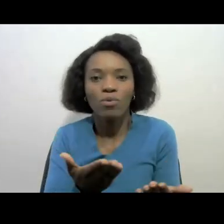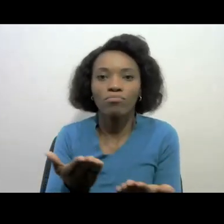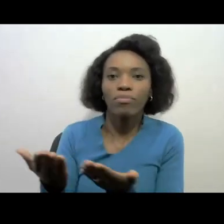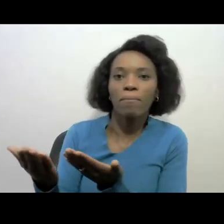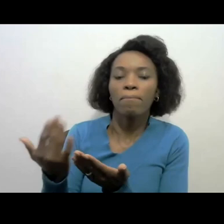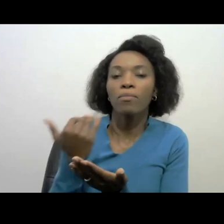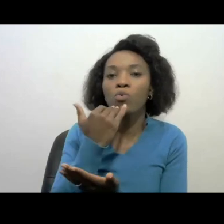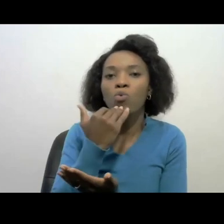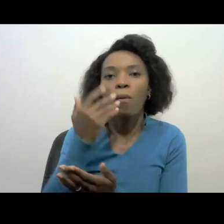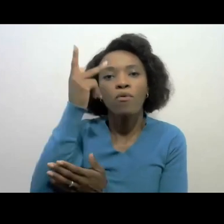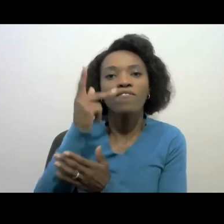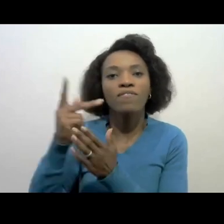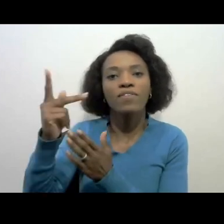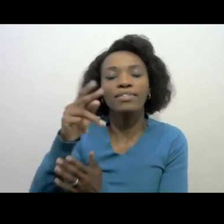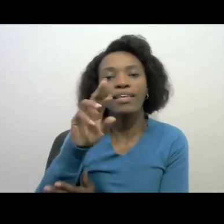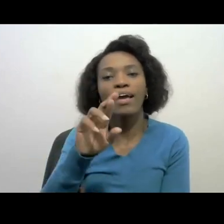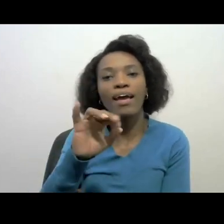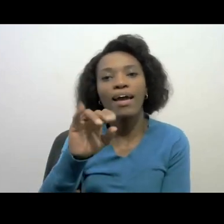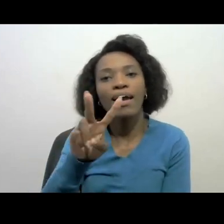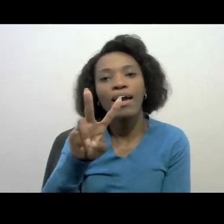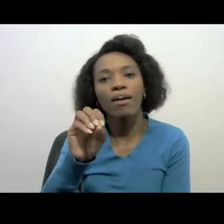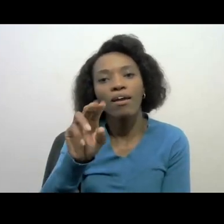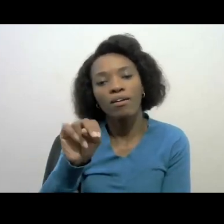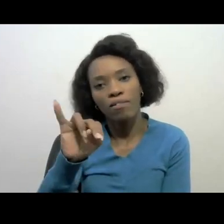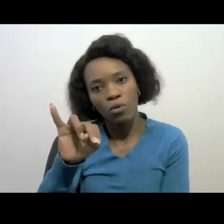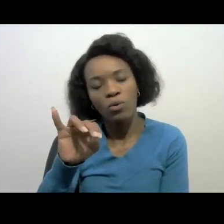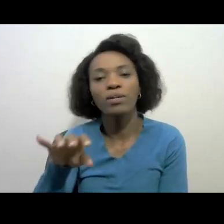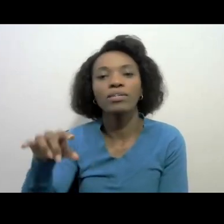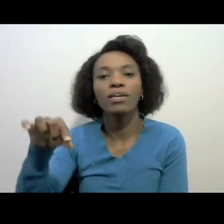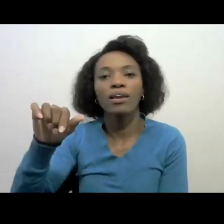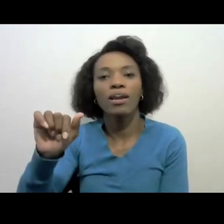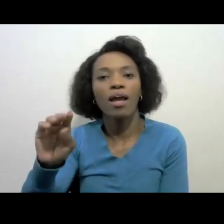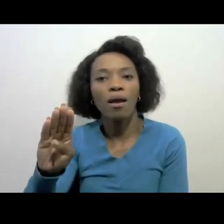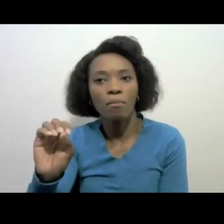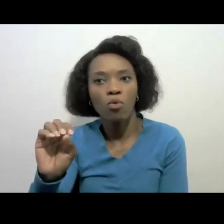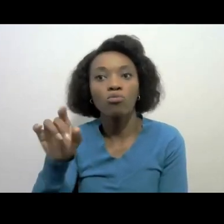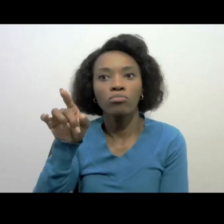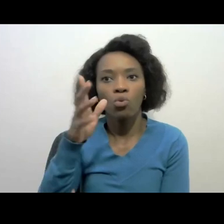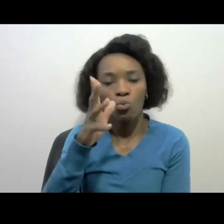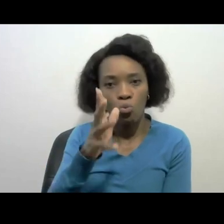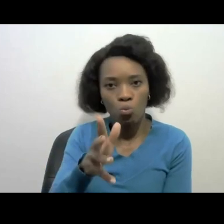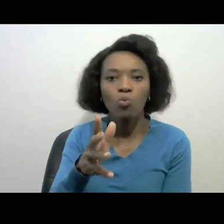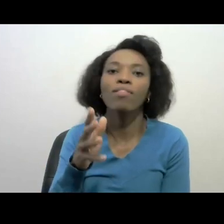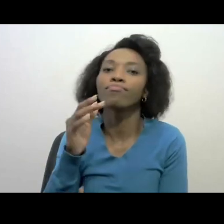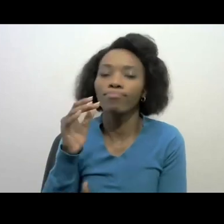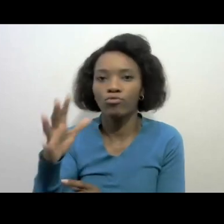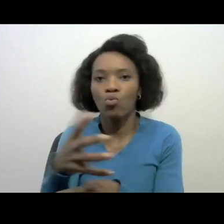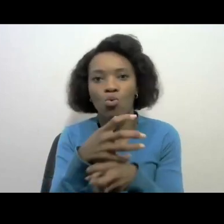Professor Rebone Gabo, who is going to give us the closing remarks.